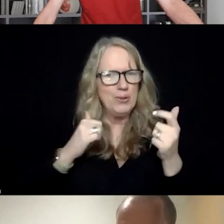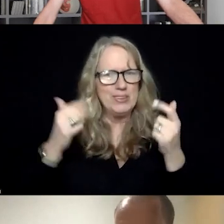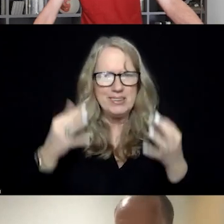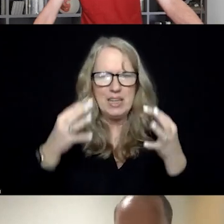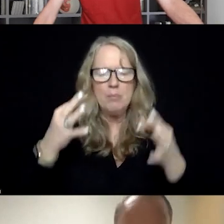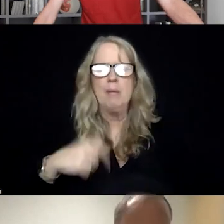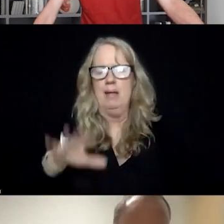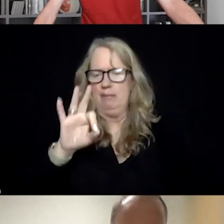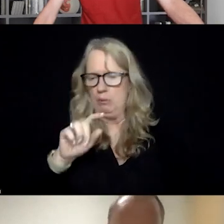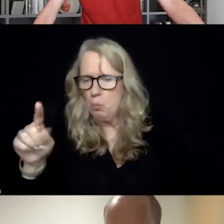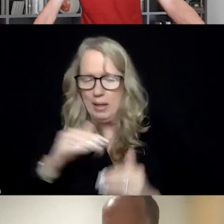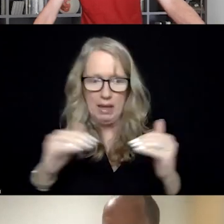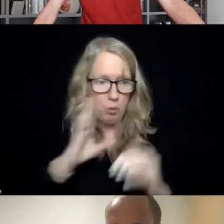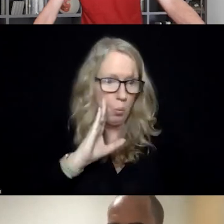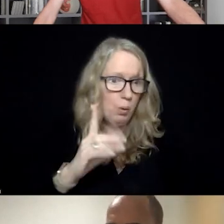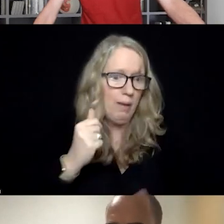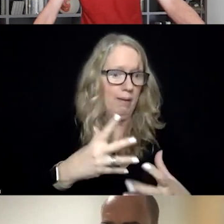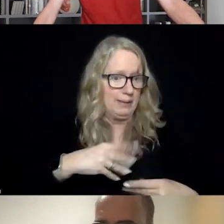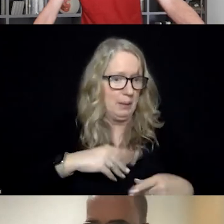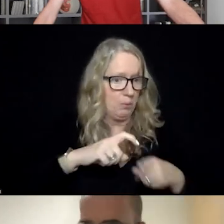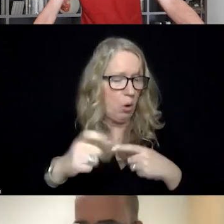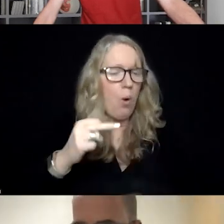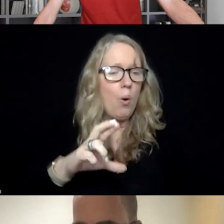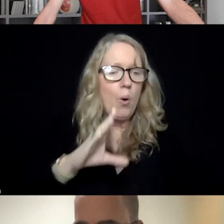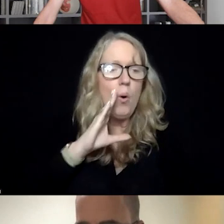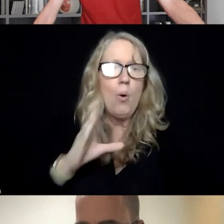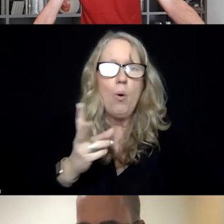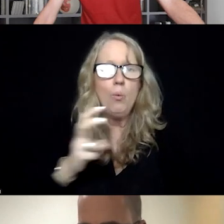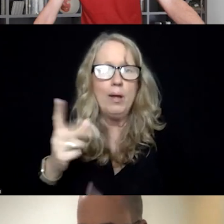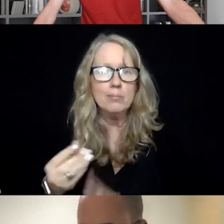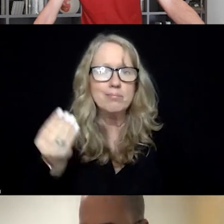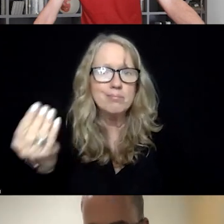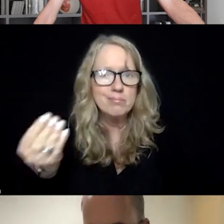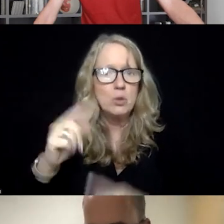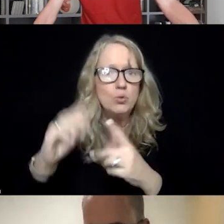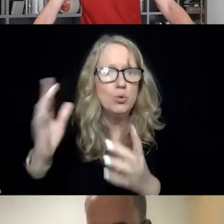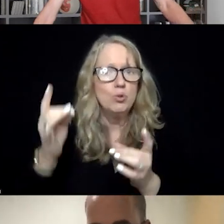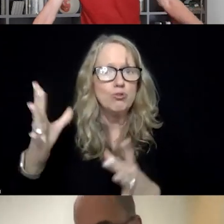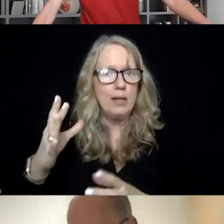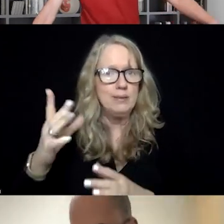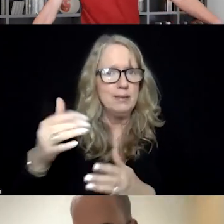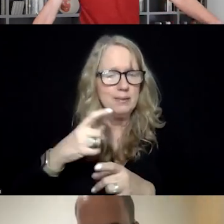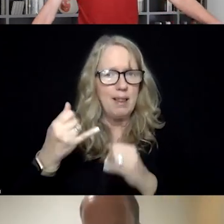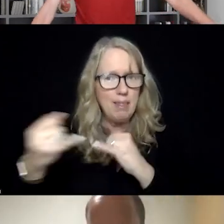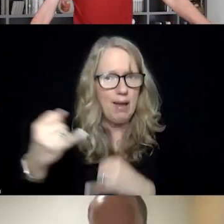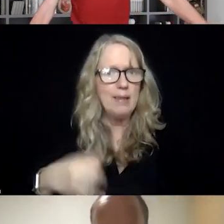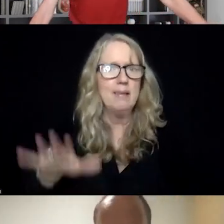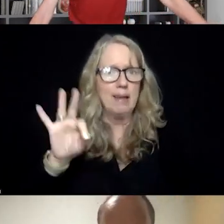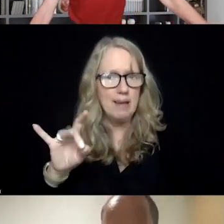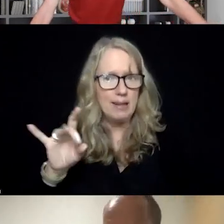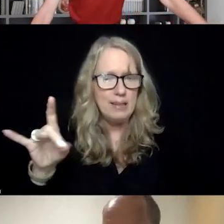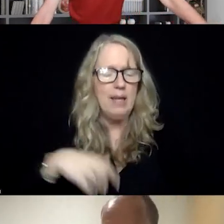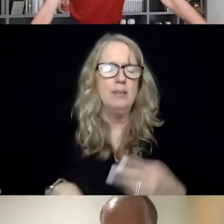9-1-1 level, whether they are going to take the call or whether they're going to do a warm handoff to crisis, to a crisis line, such as 9-8-8.